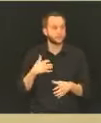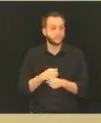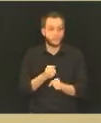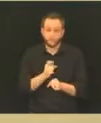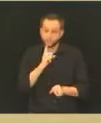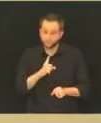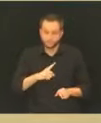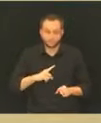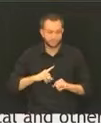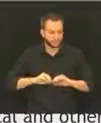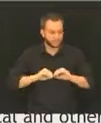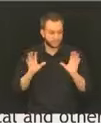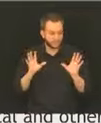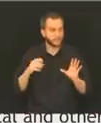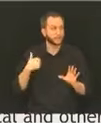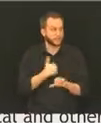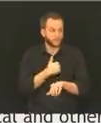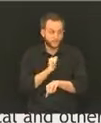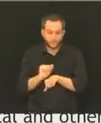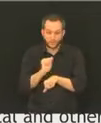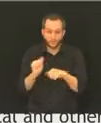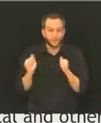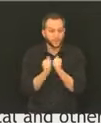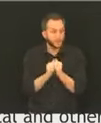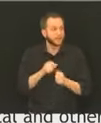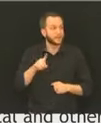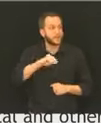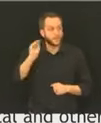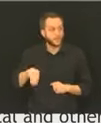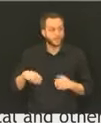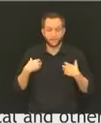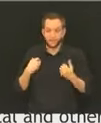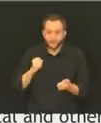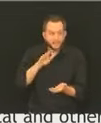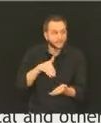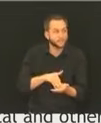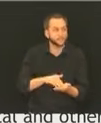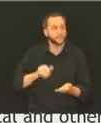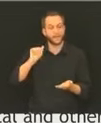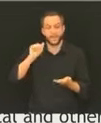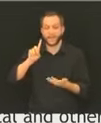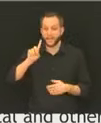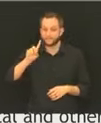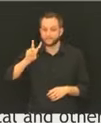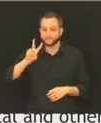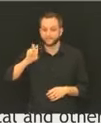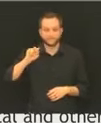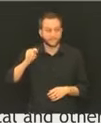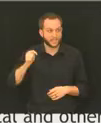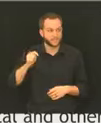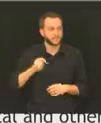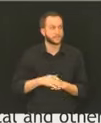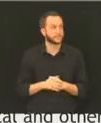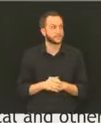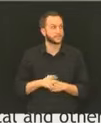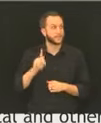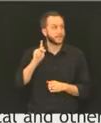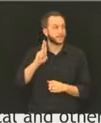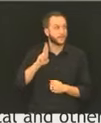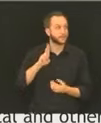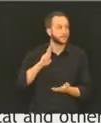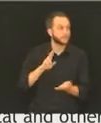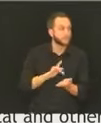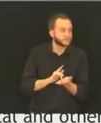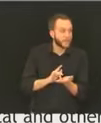health systems, Olitha Health Center, Advent, KU Med, St. Luke's, and several